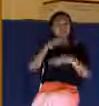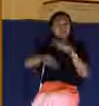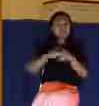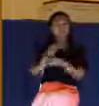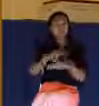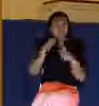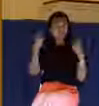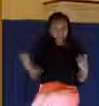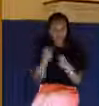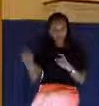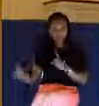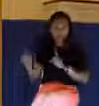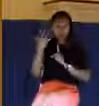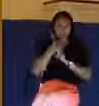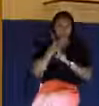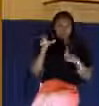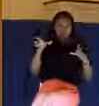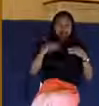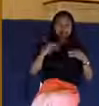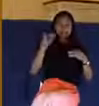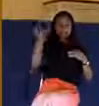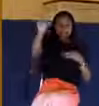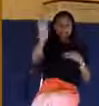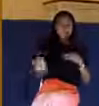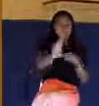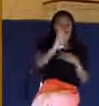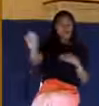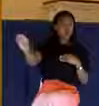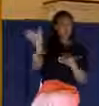there on the cross.